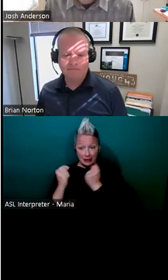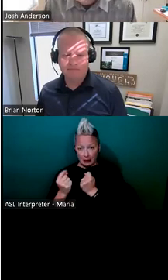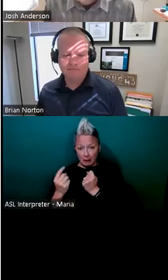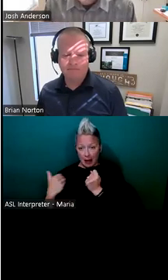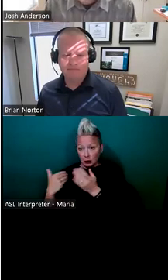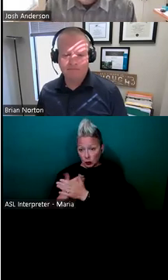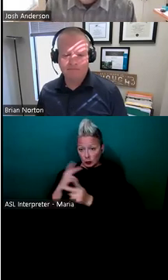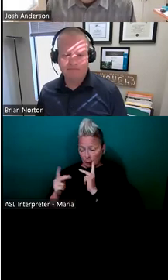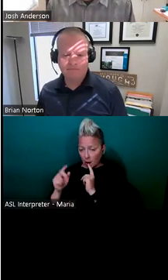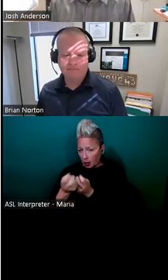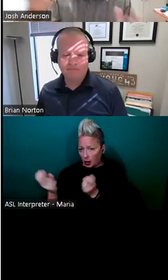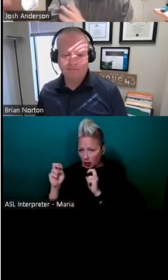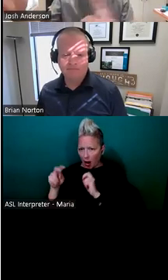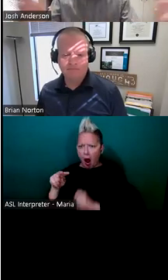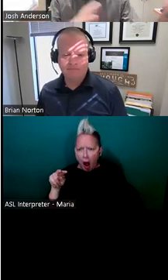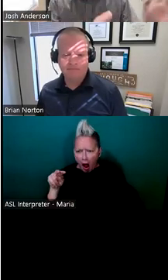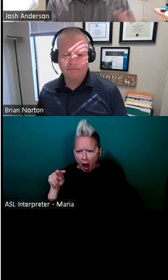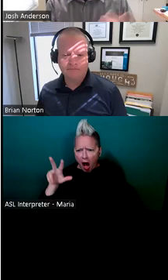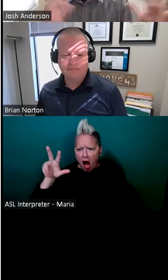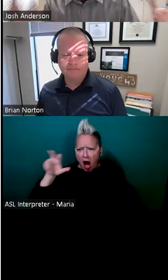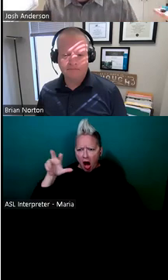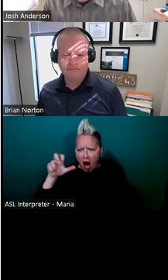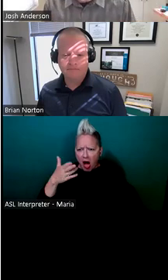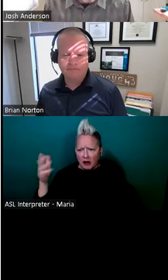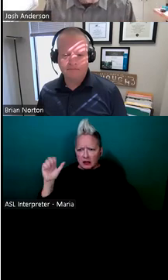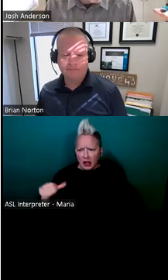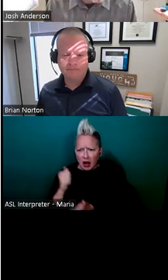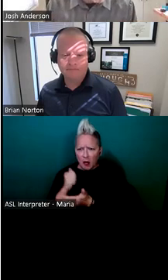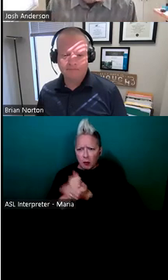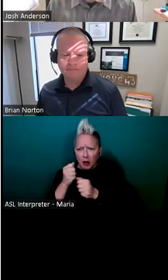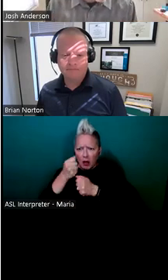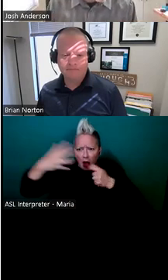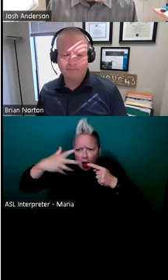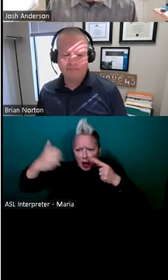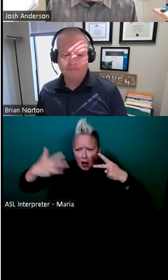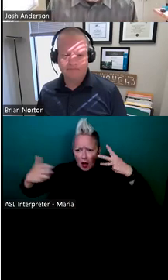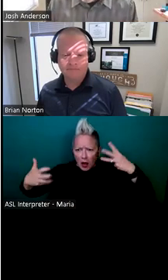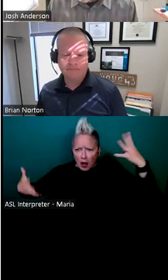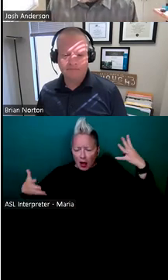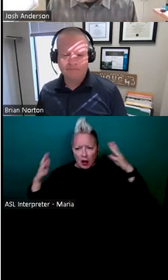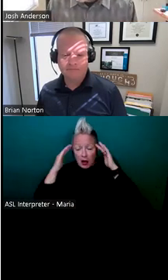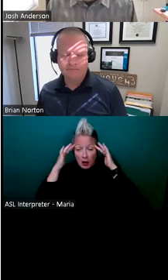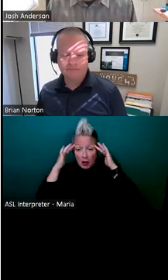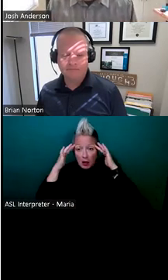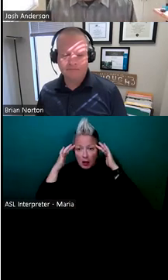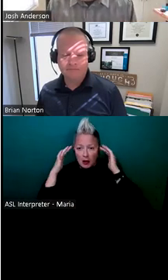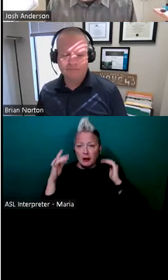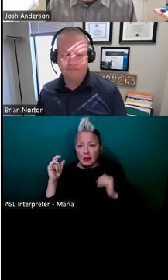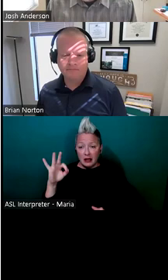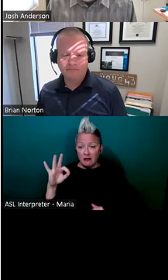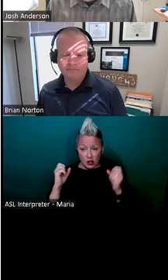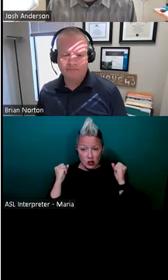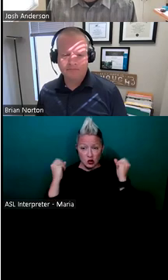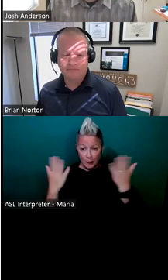300 things that can help this individual with each one of these tasks and every single thing. Uh, I can tell you that if you implement too